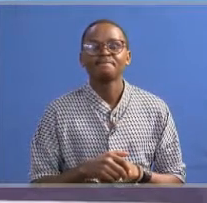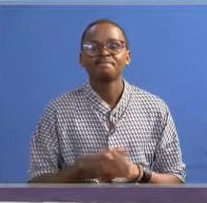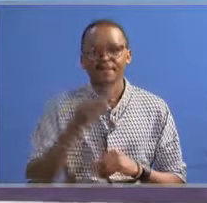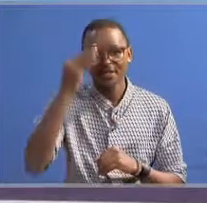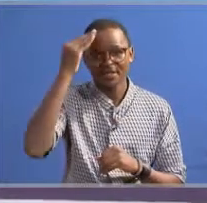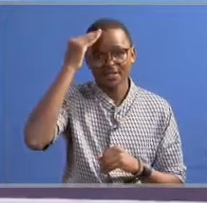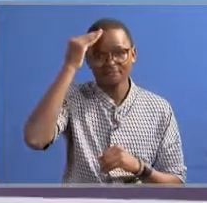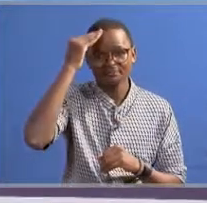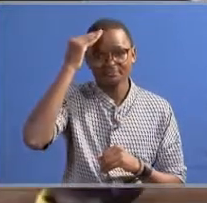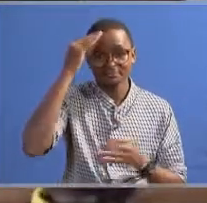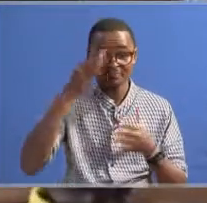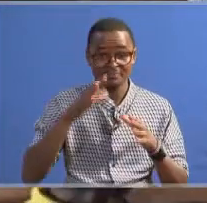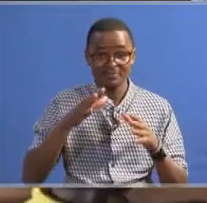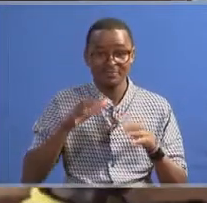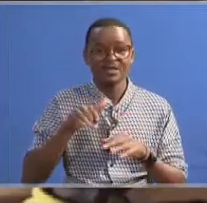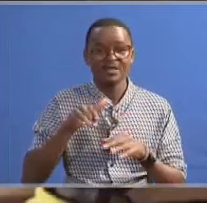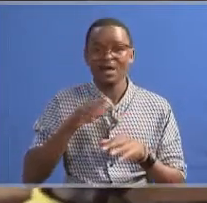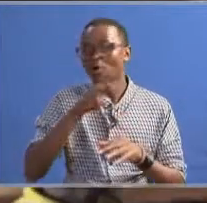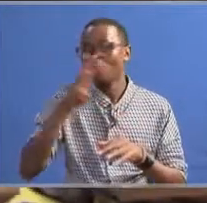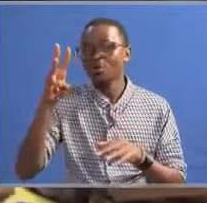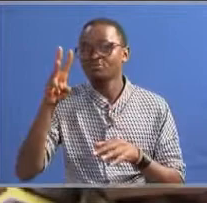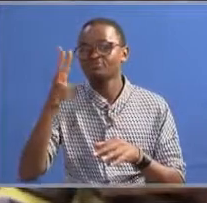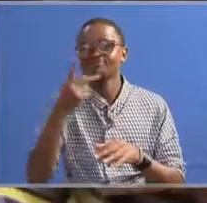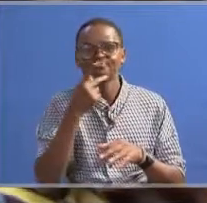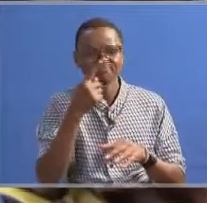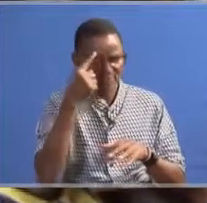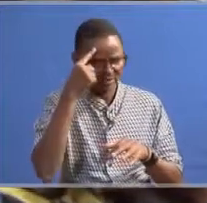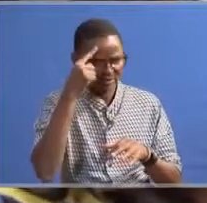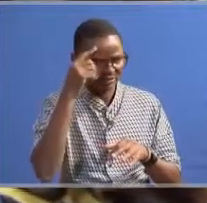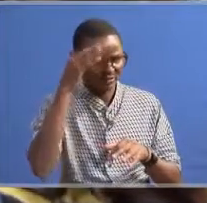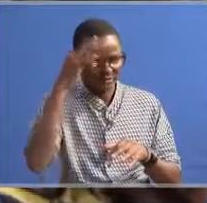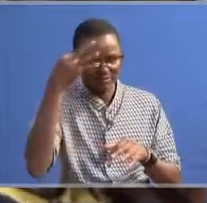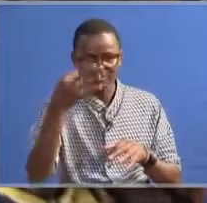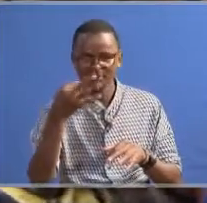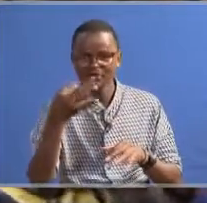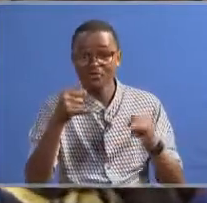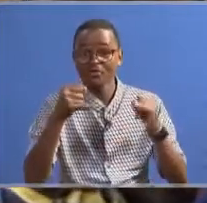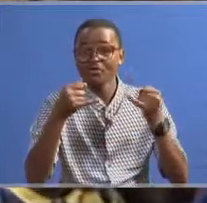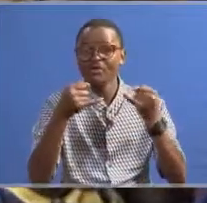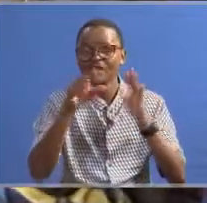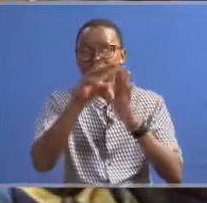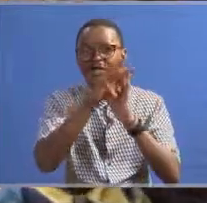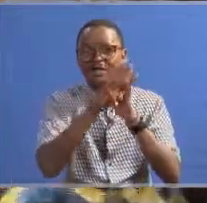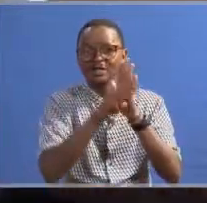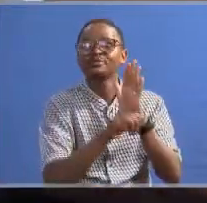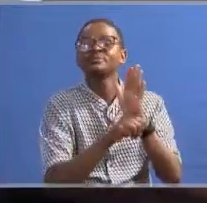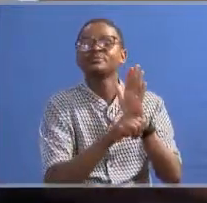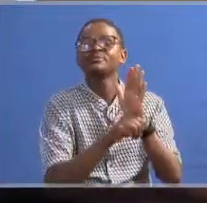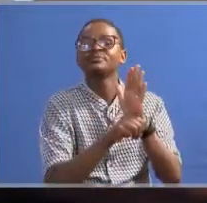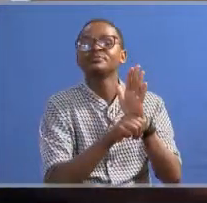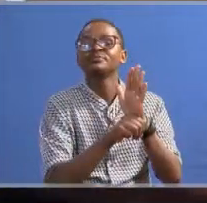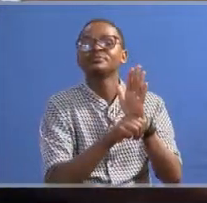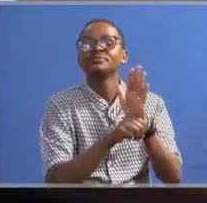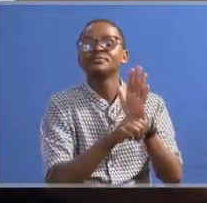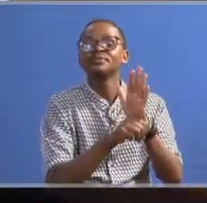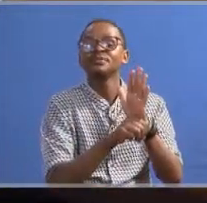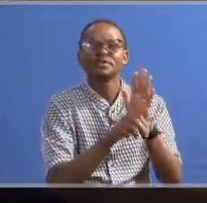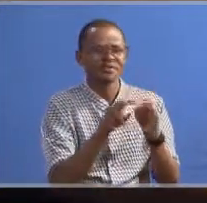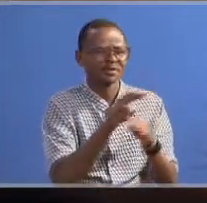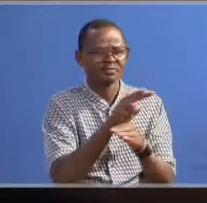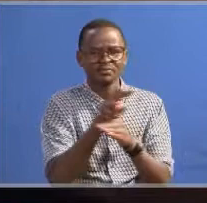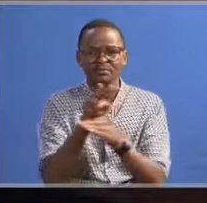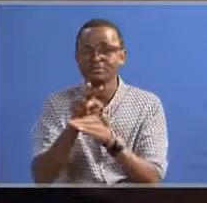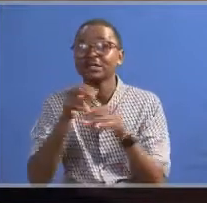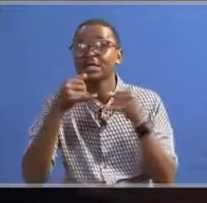Education stakeholders in West Pocot met to familiarize themselves with the new competency-based curriculum and monitor